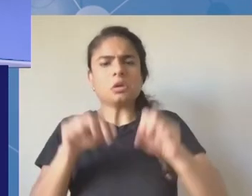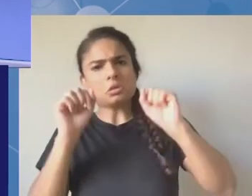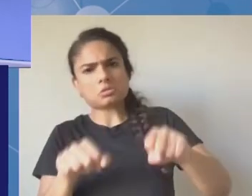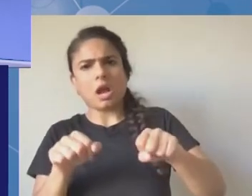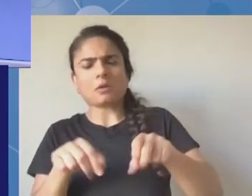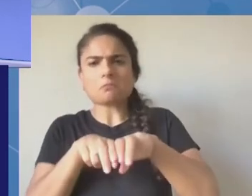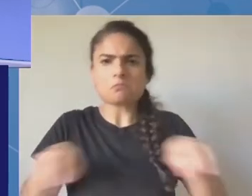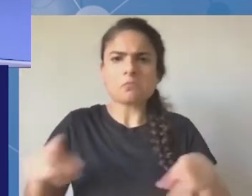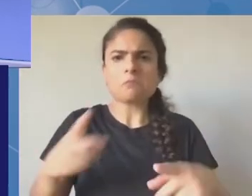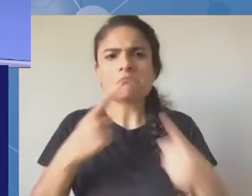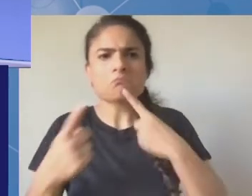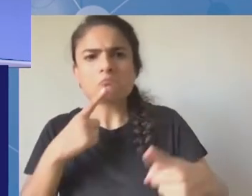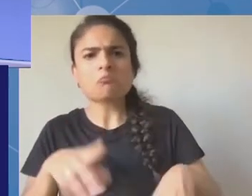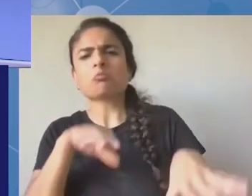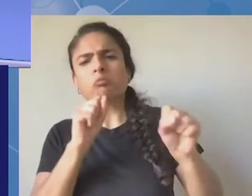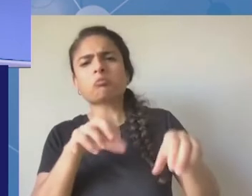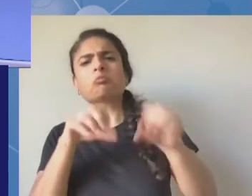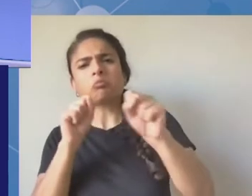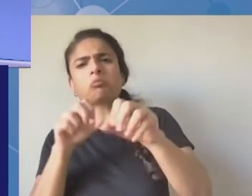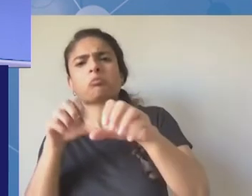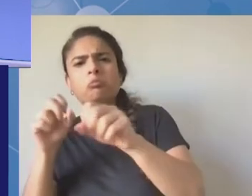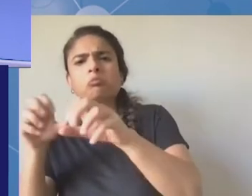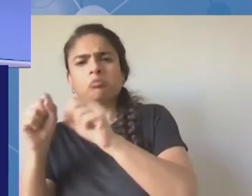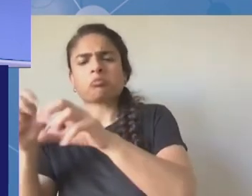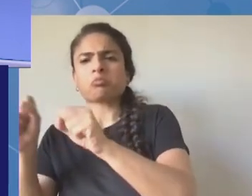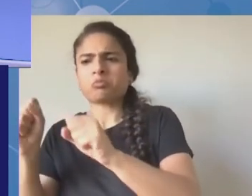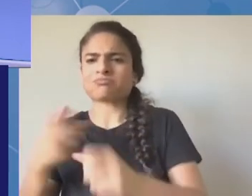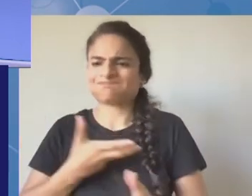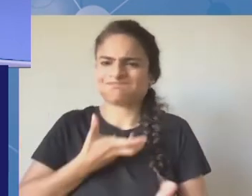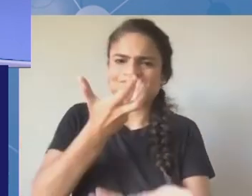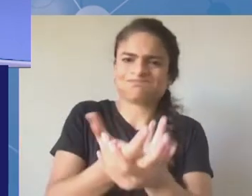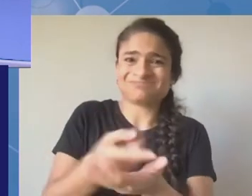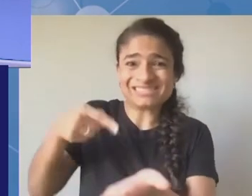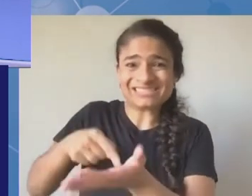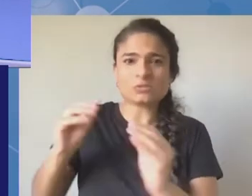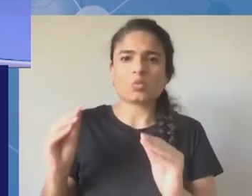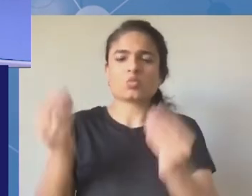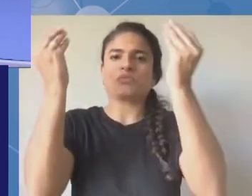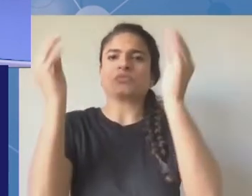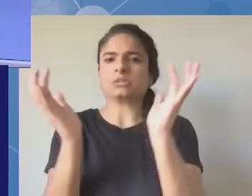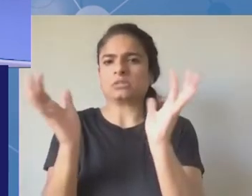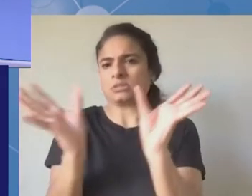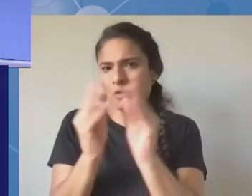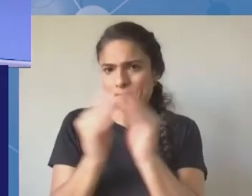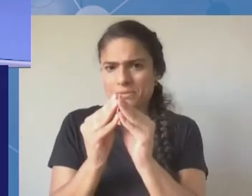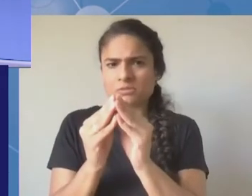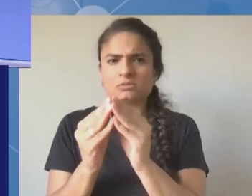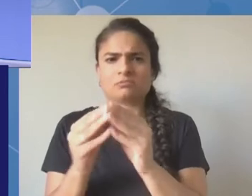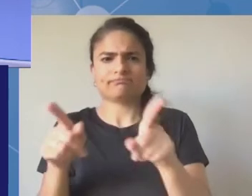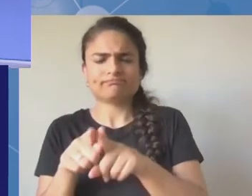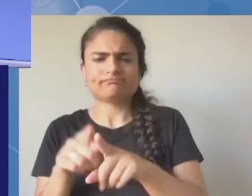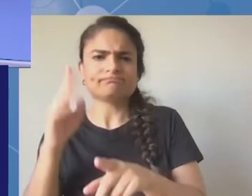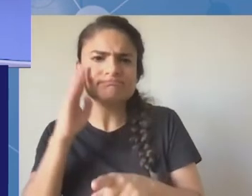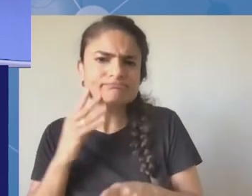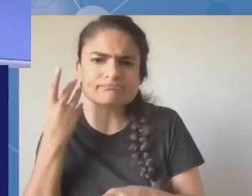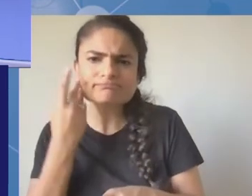would also include voices from the experience even though we name it a youth summit and i believe this thank